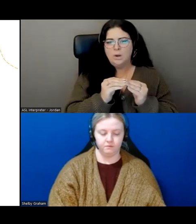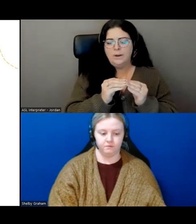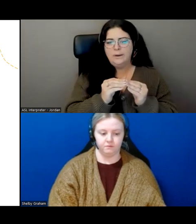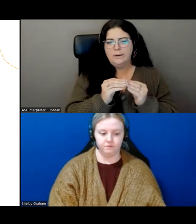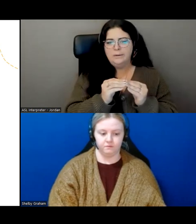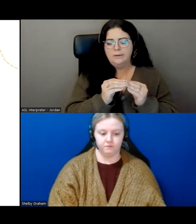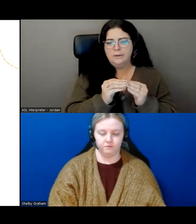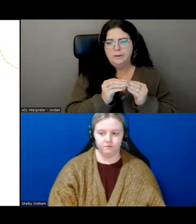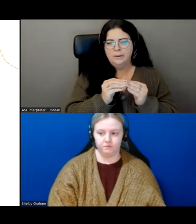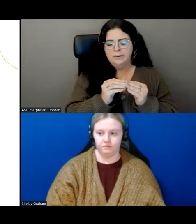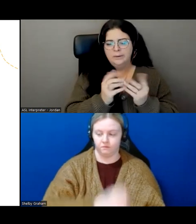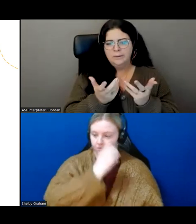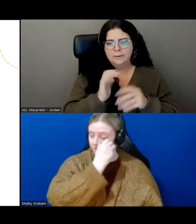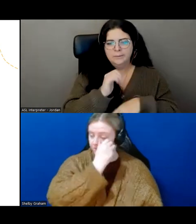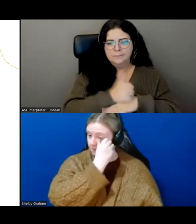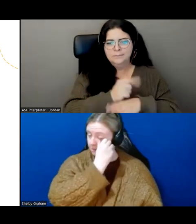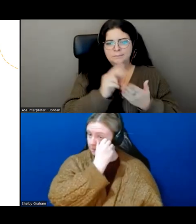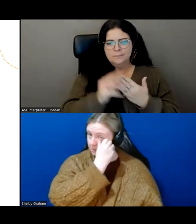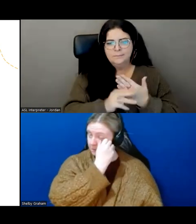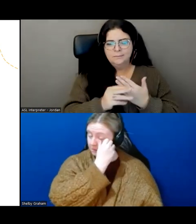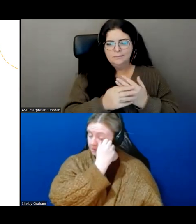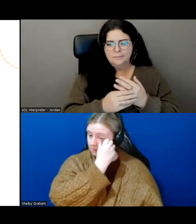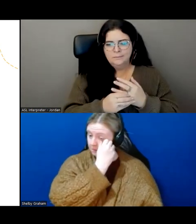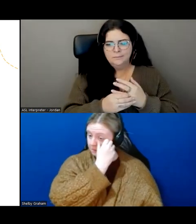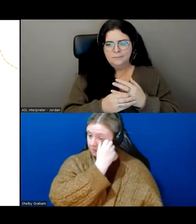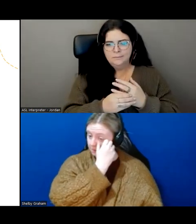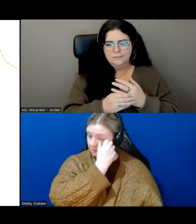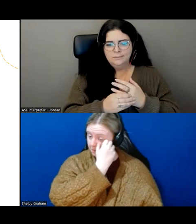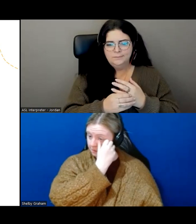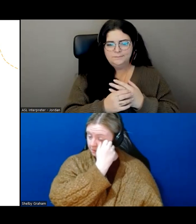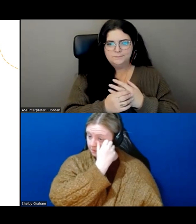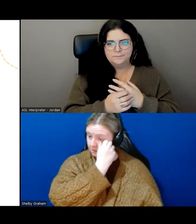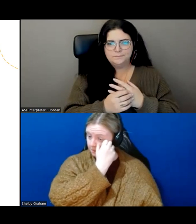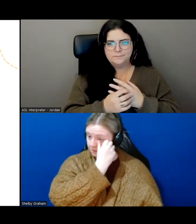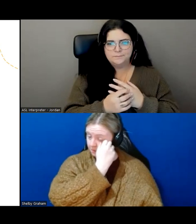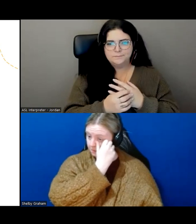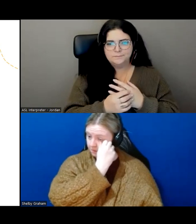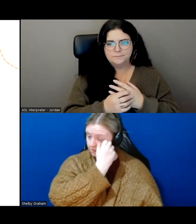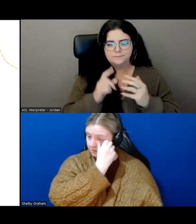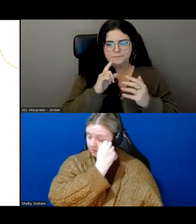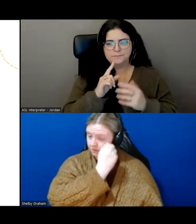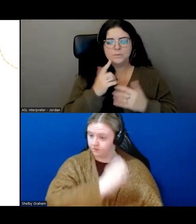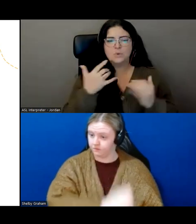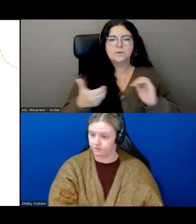we've developed. So we've actually just partnered with the Newfoundland Pensioners Association